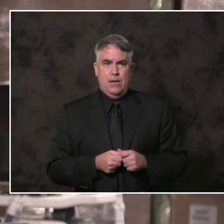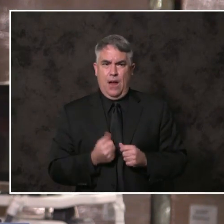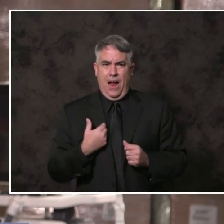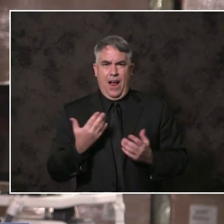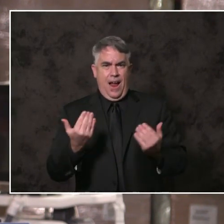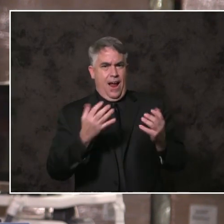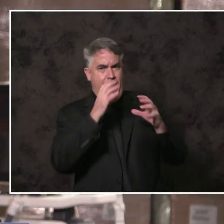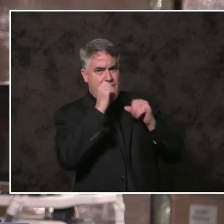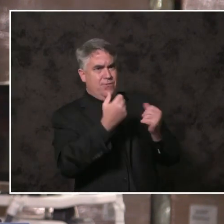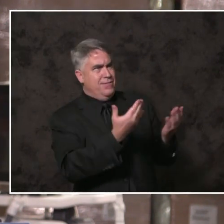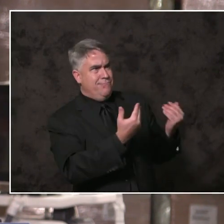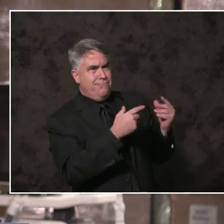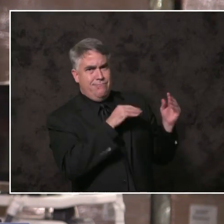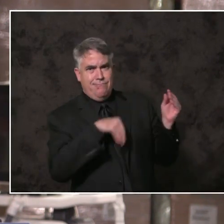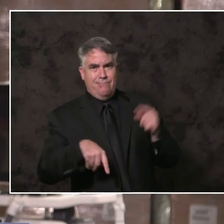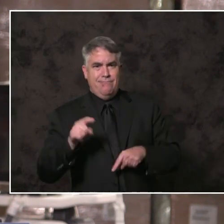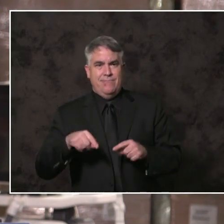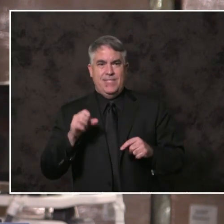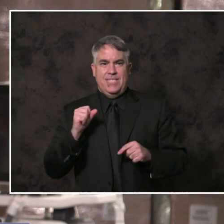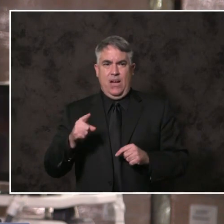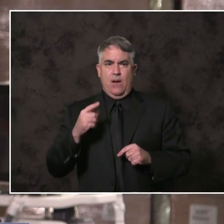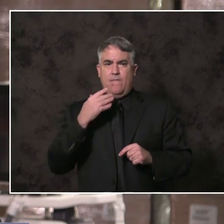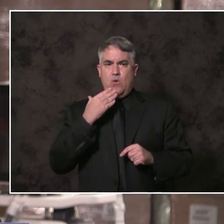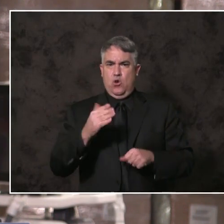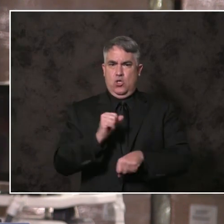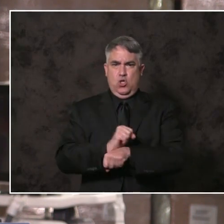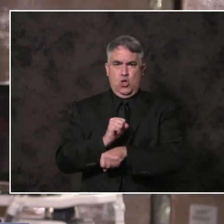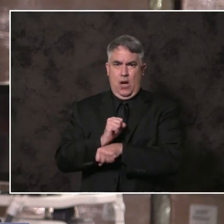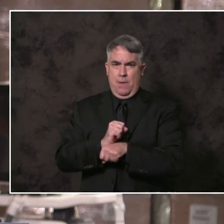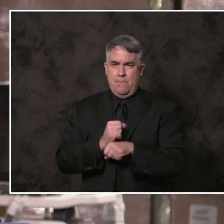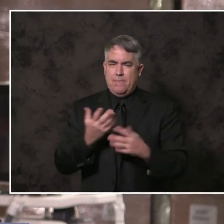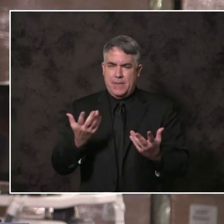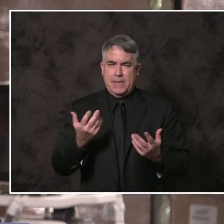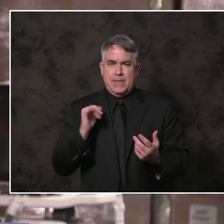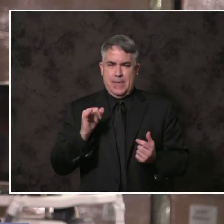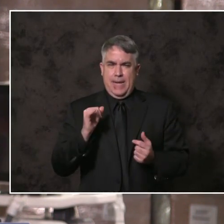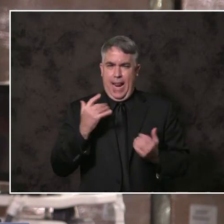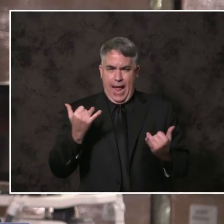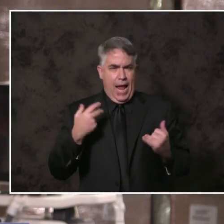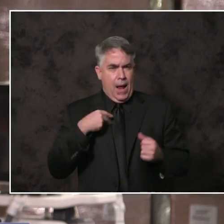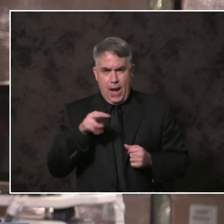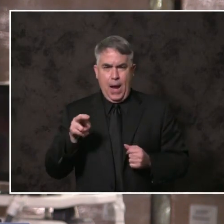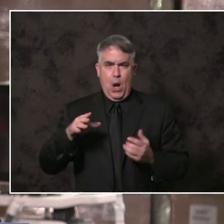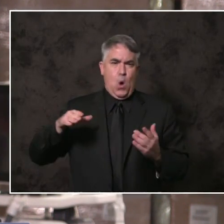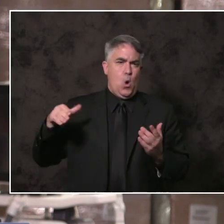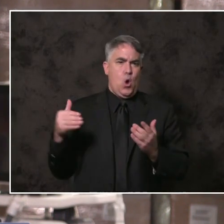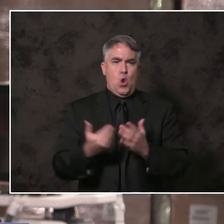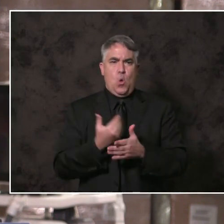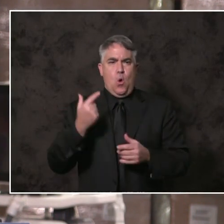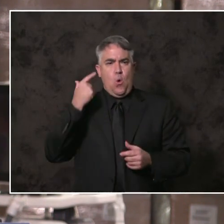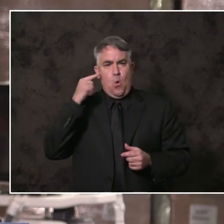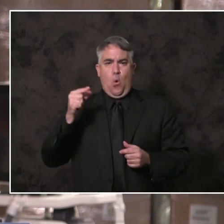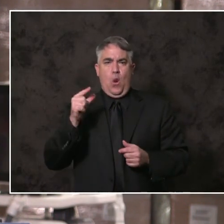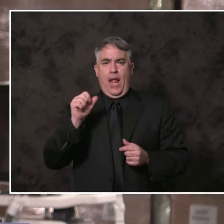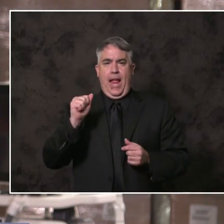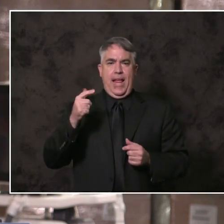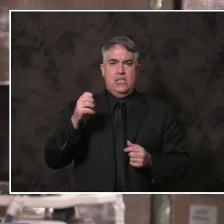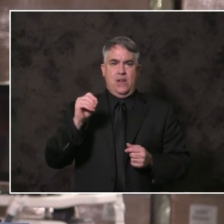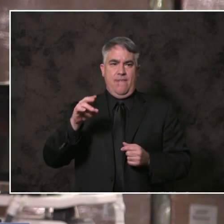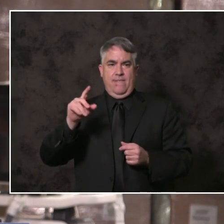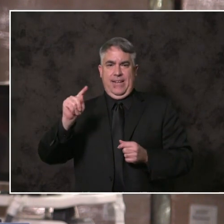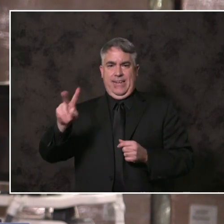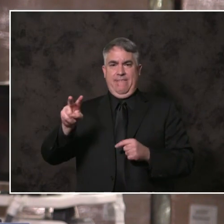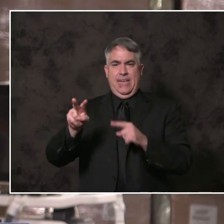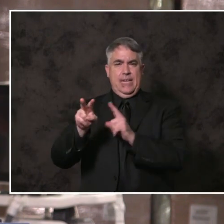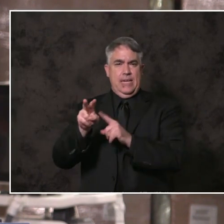jobs for San Diegans. We are currently in the new golden age of television. More streaming, new platforms, more